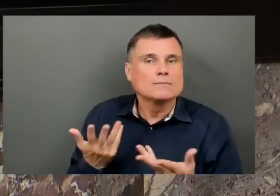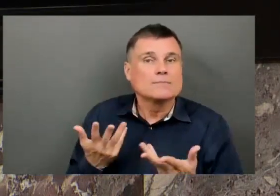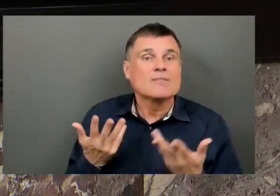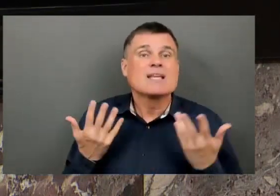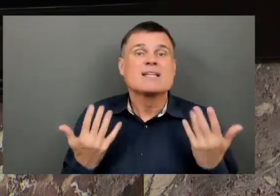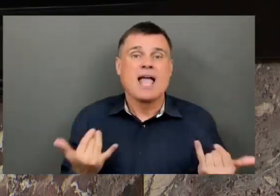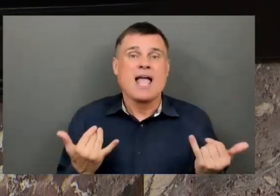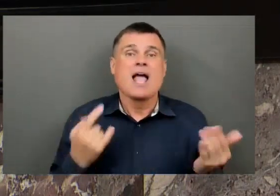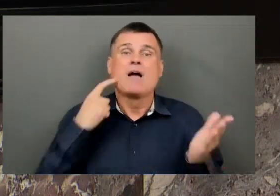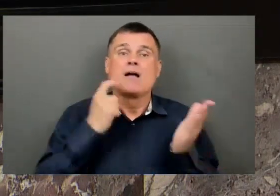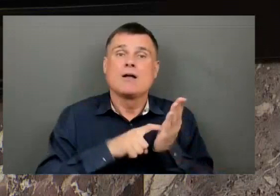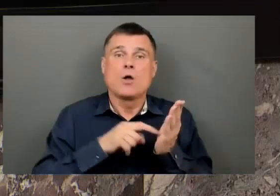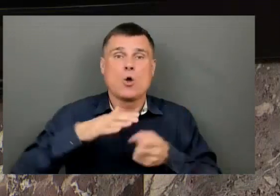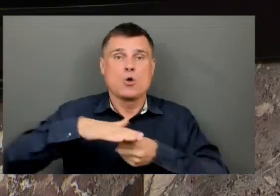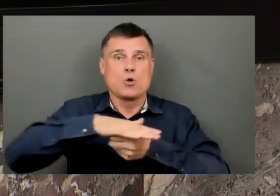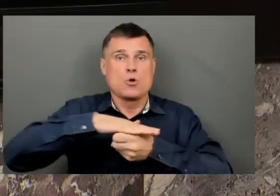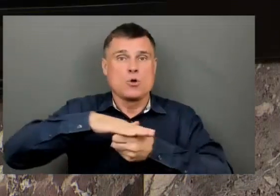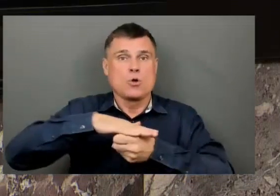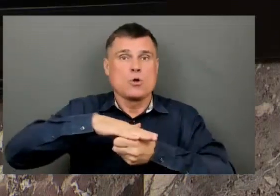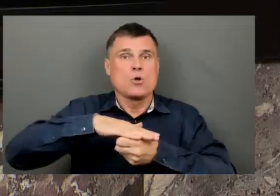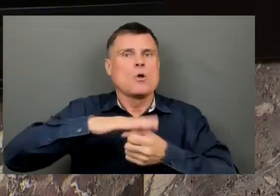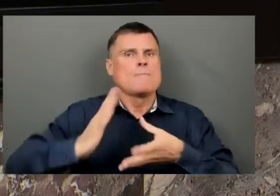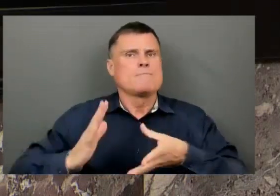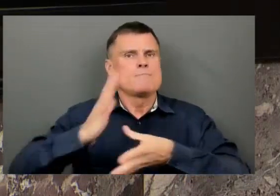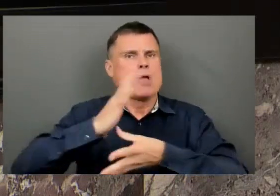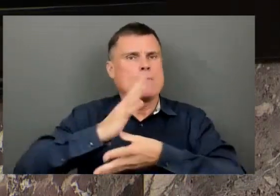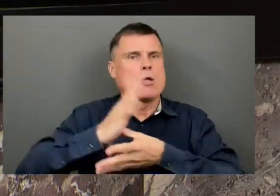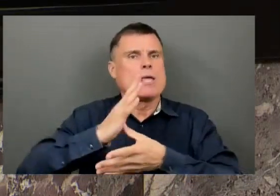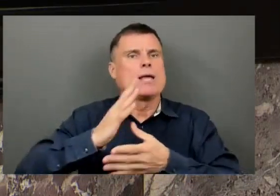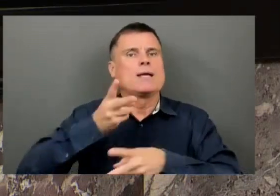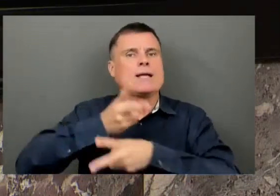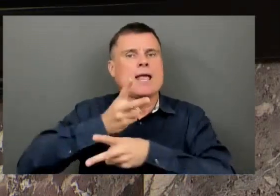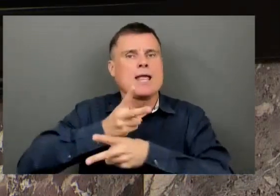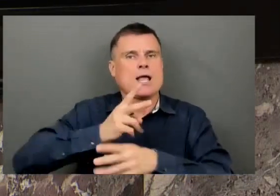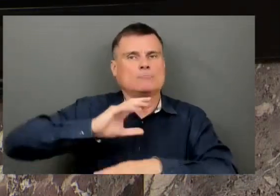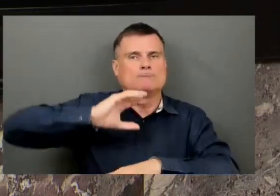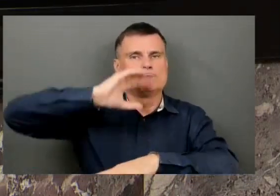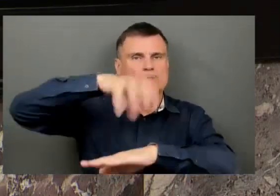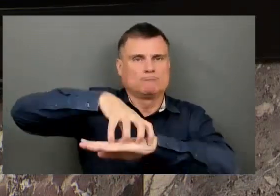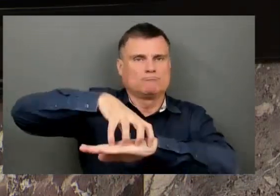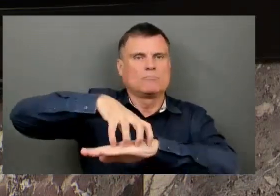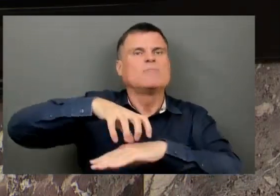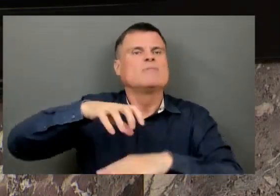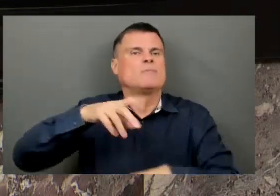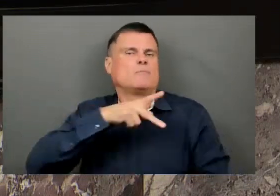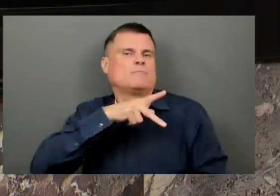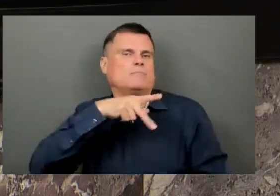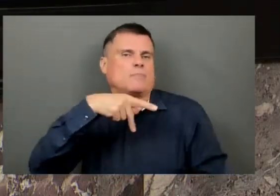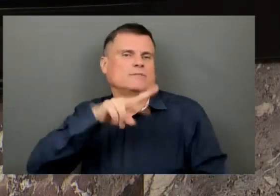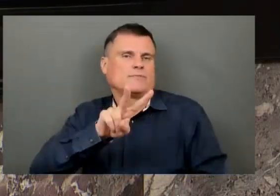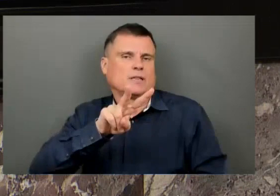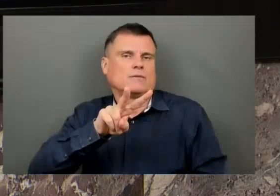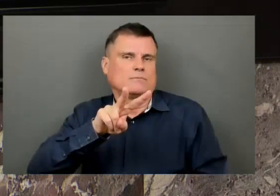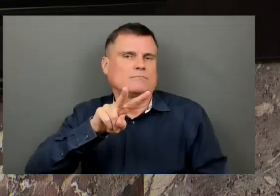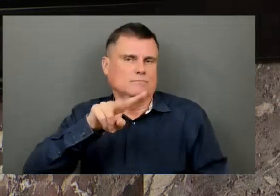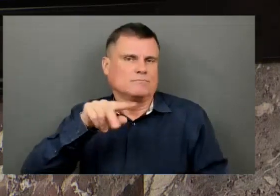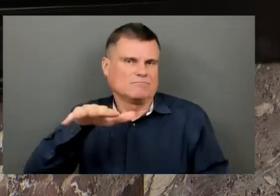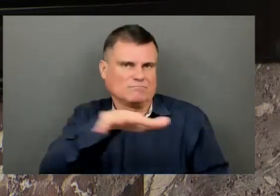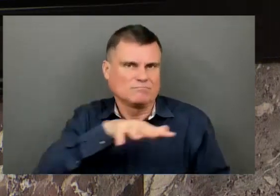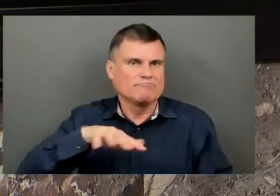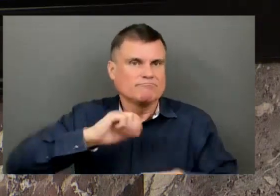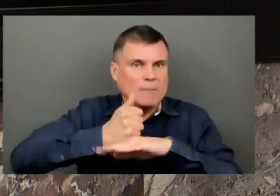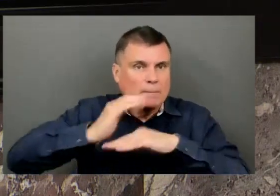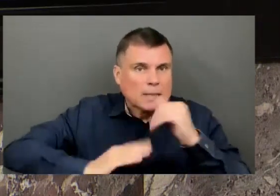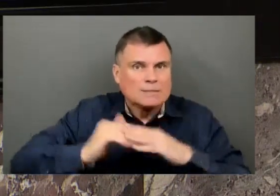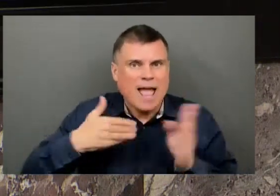a plan. We have a business plan. Island Health was recently told by the ministry that there is no capital funding available for new primary care centres in